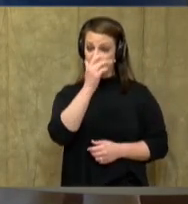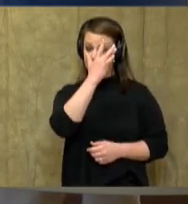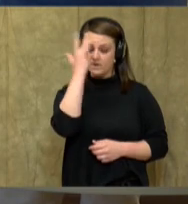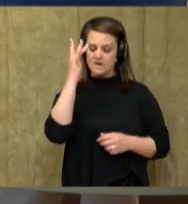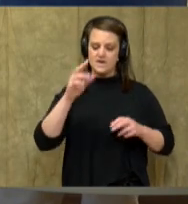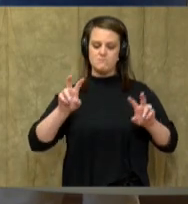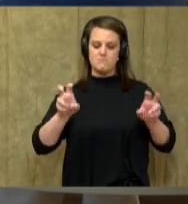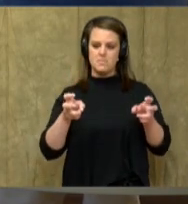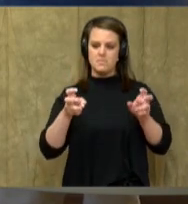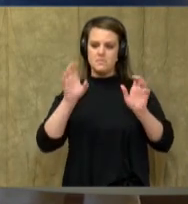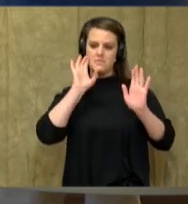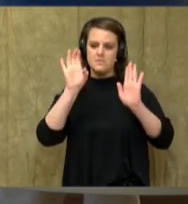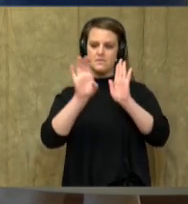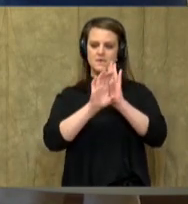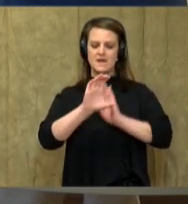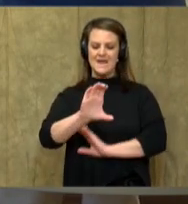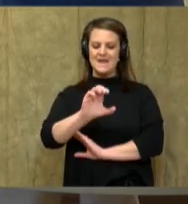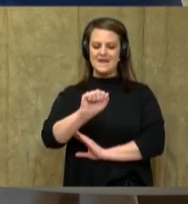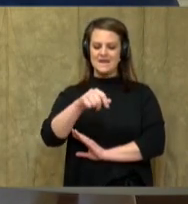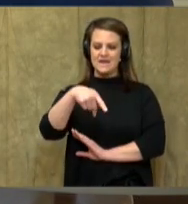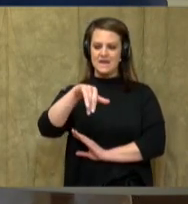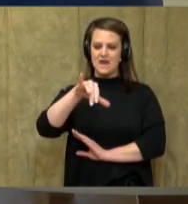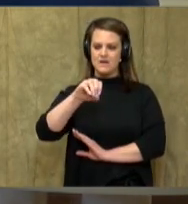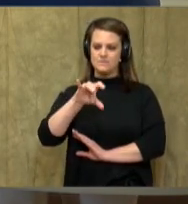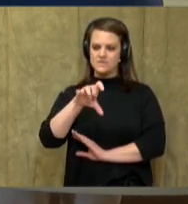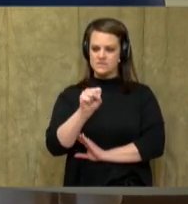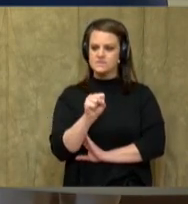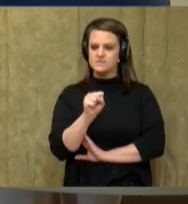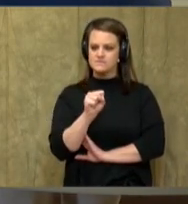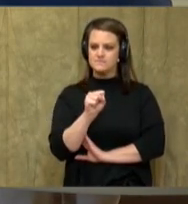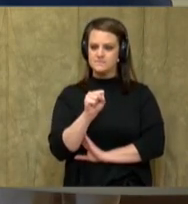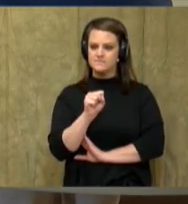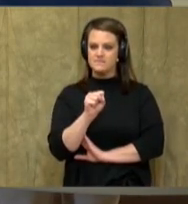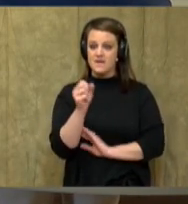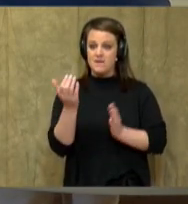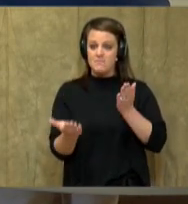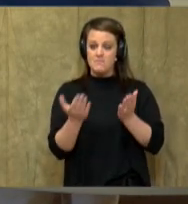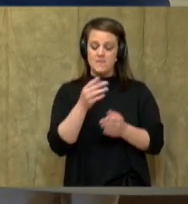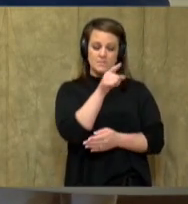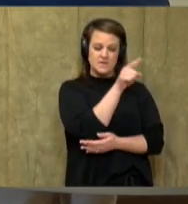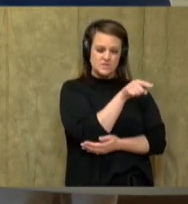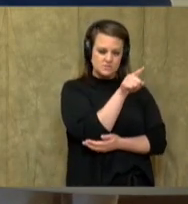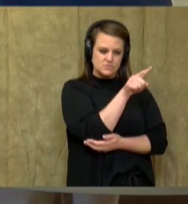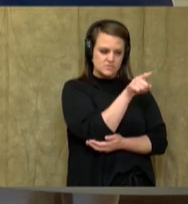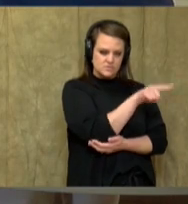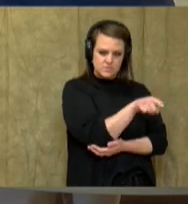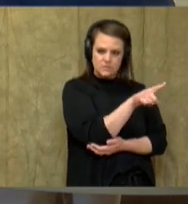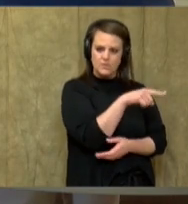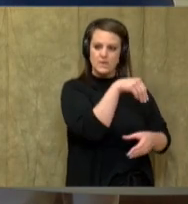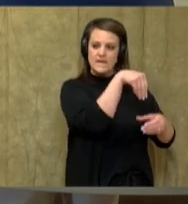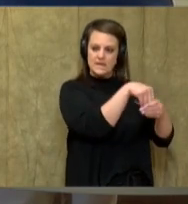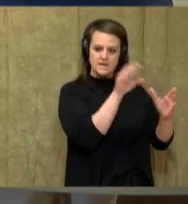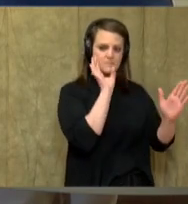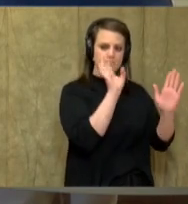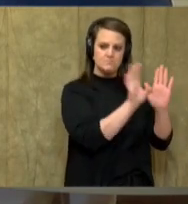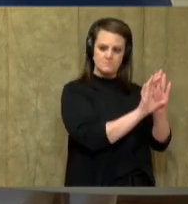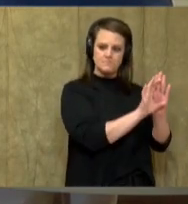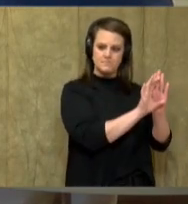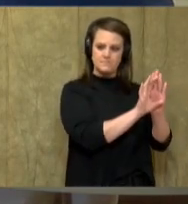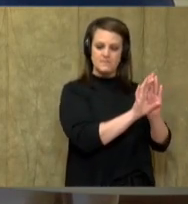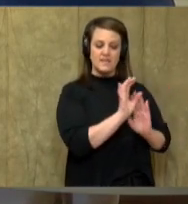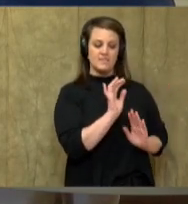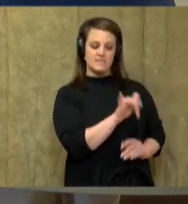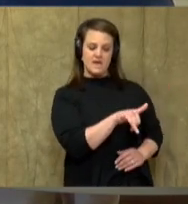captions. Use the actual photograph. You might can actually circle something within the photograph. That could be